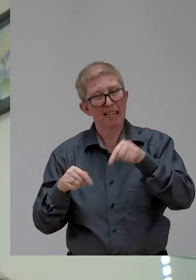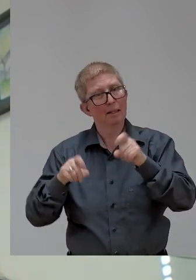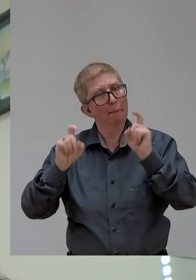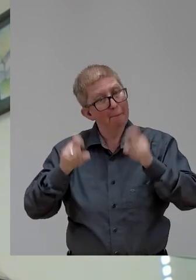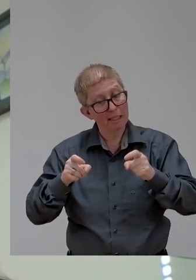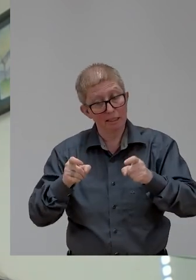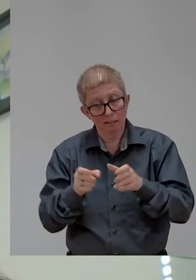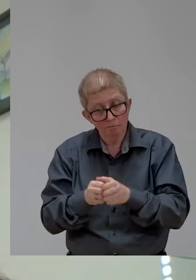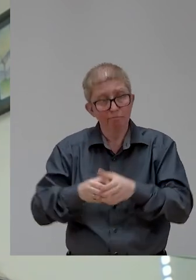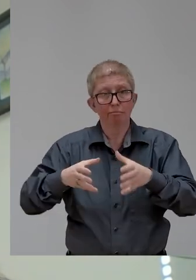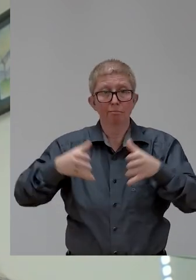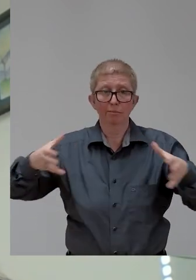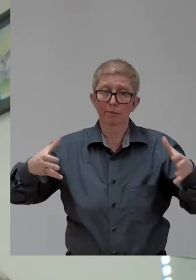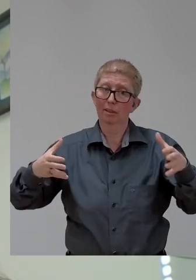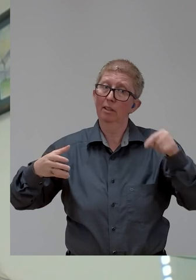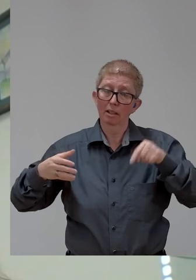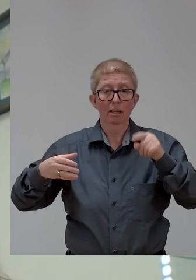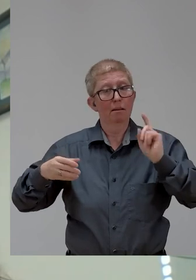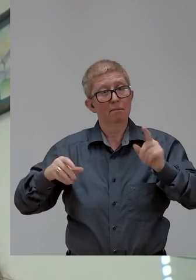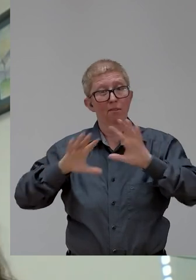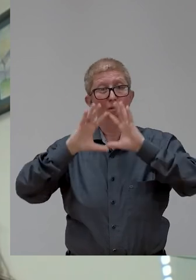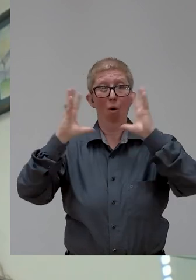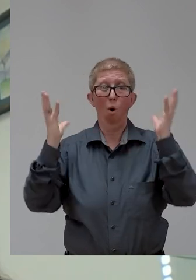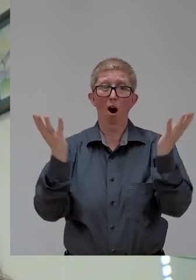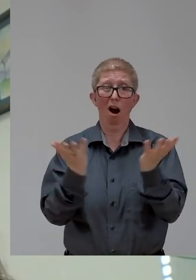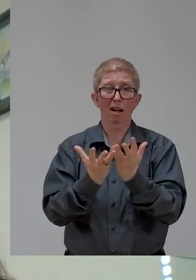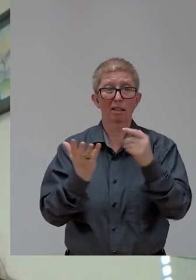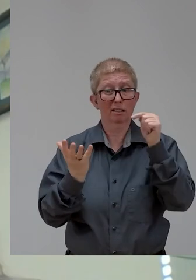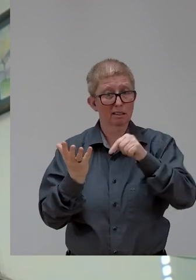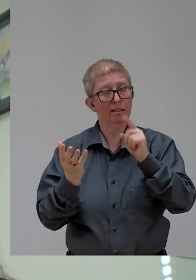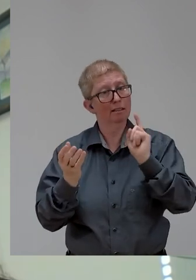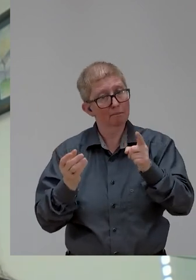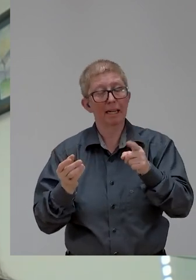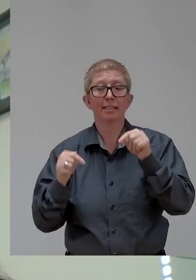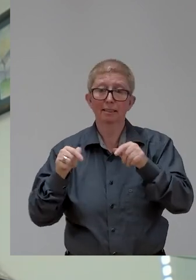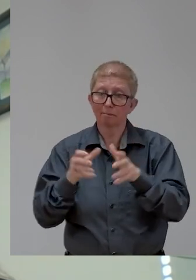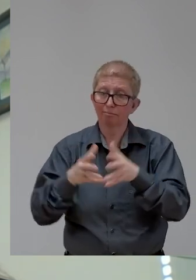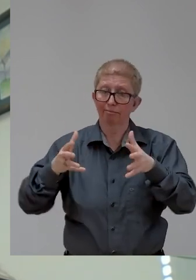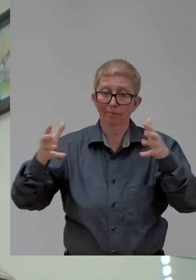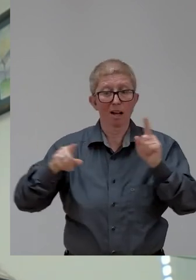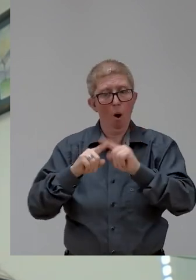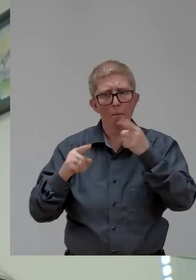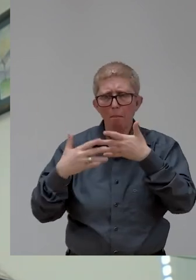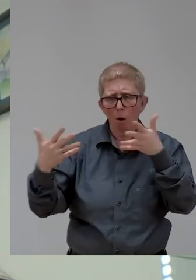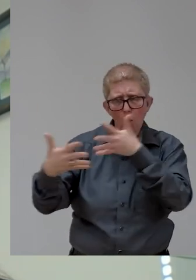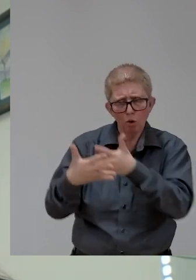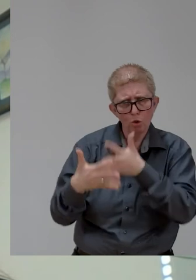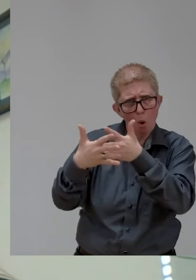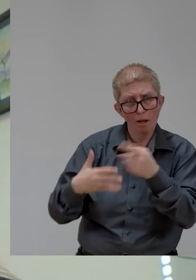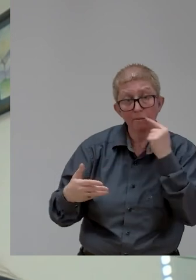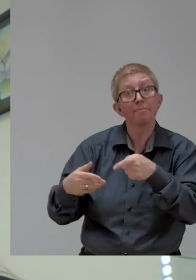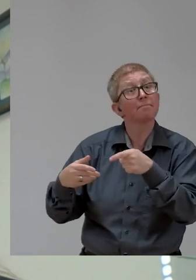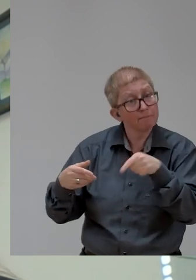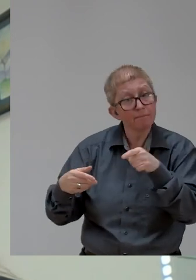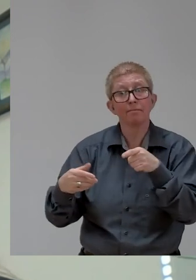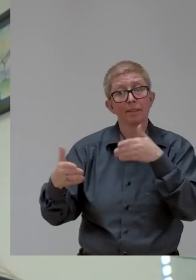level that can enforce this and check that it's really implemented so that people, these barriers will be eventually removed